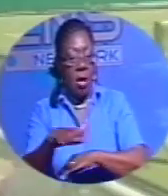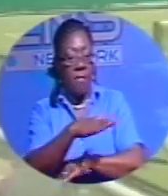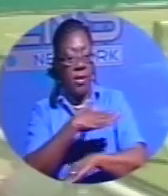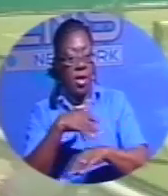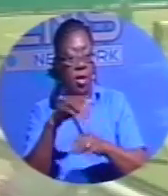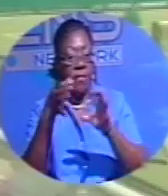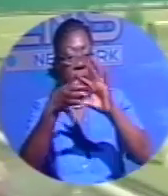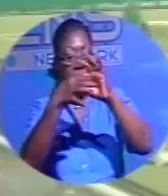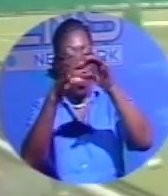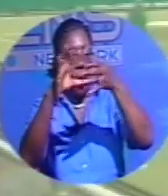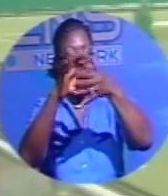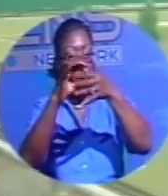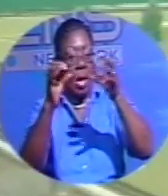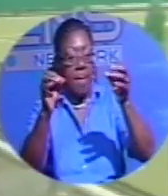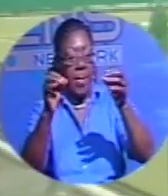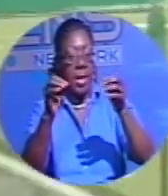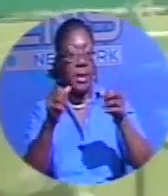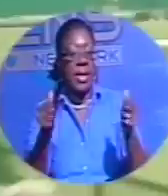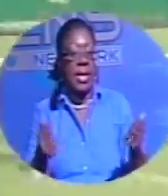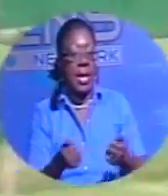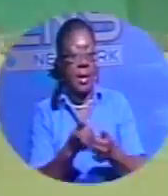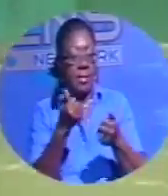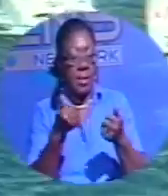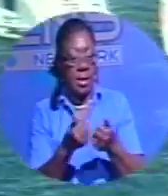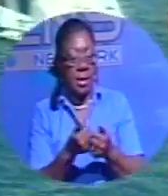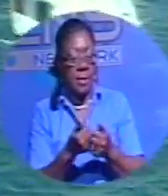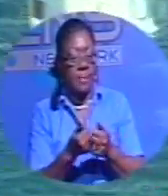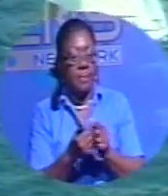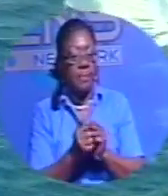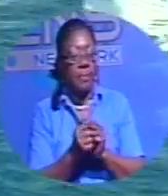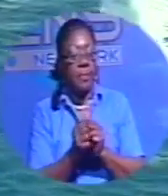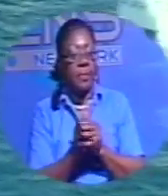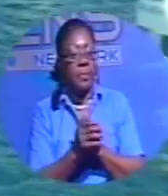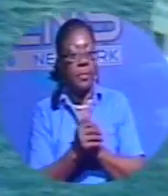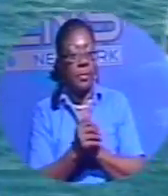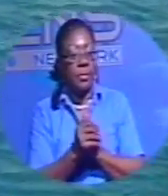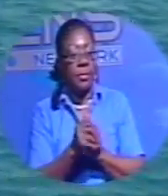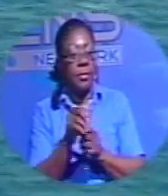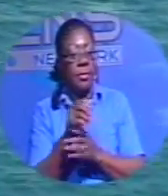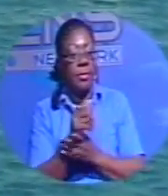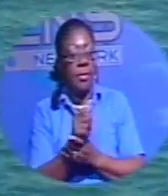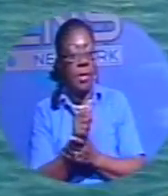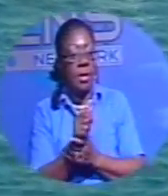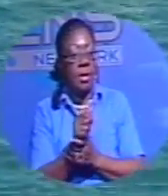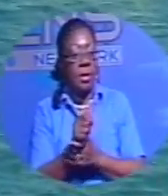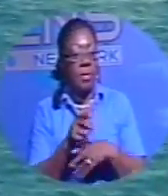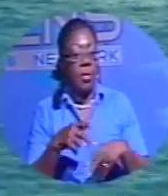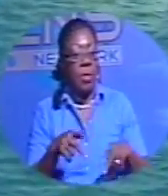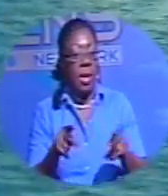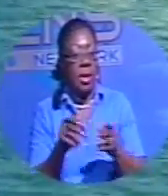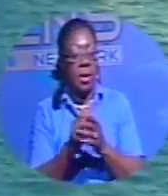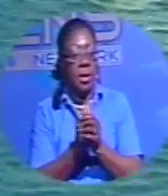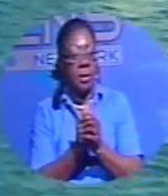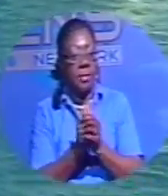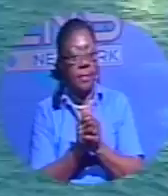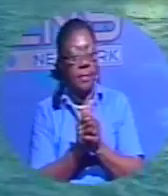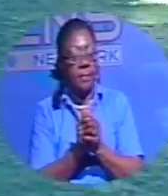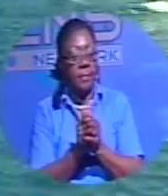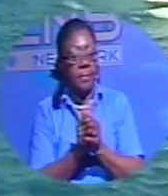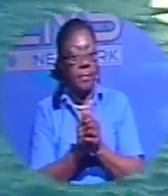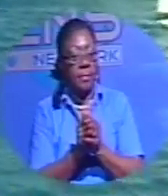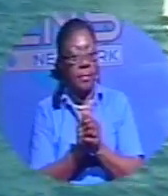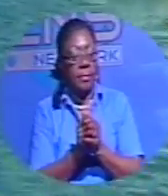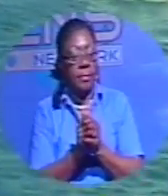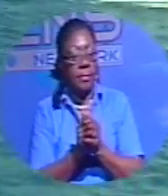committed to carrying as much live coverage as possible, while other stations, such as NBC, have provided delayed Olympic broadcast coverage in the